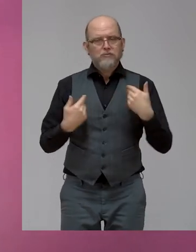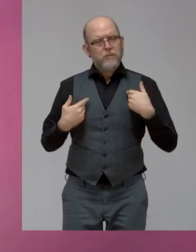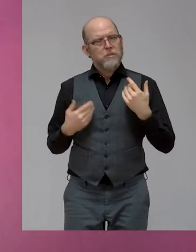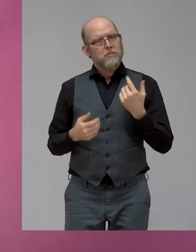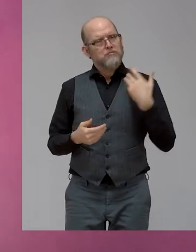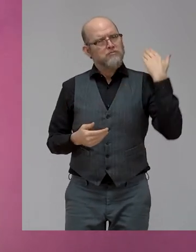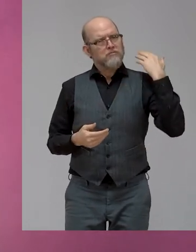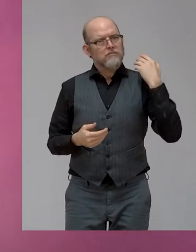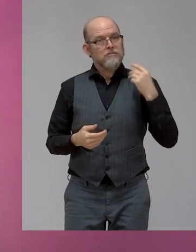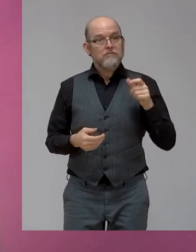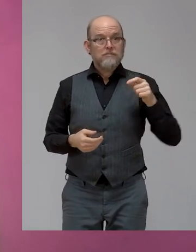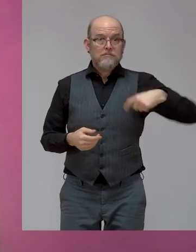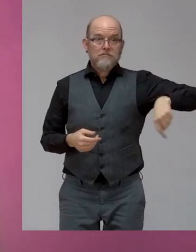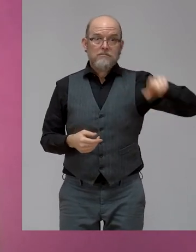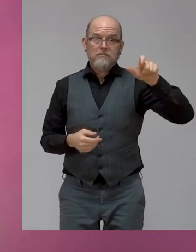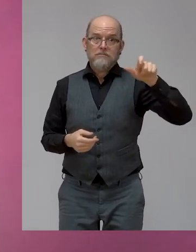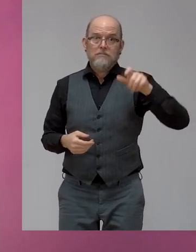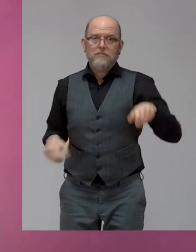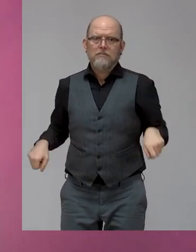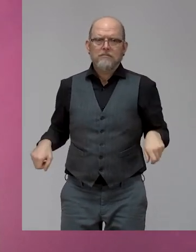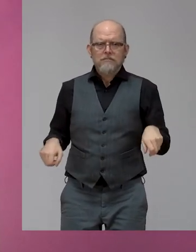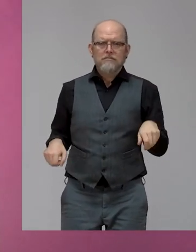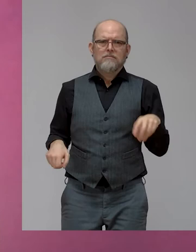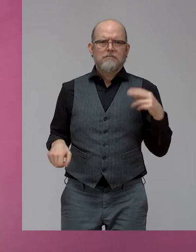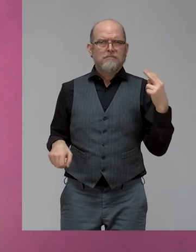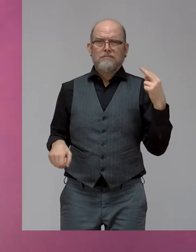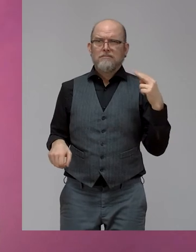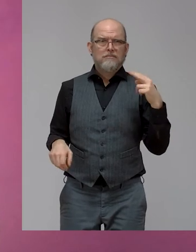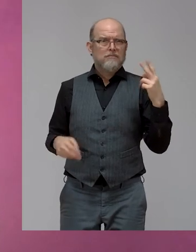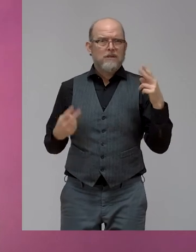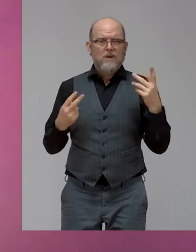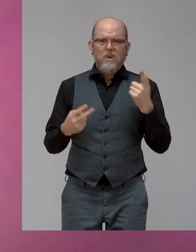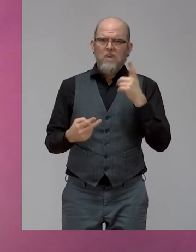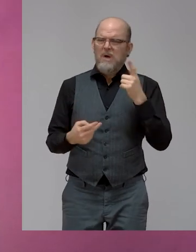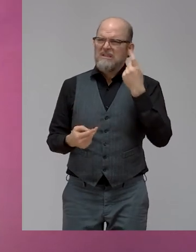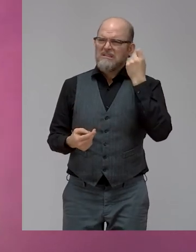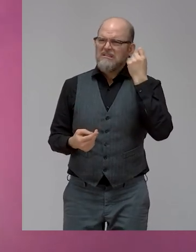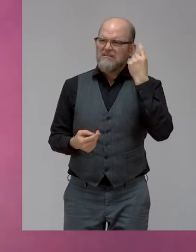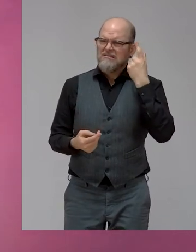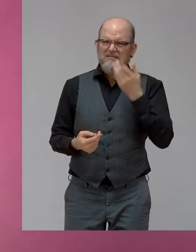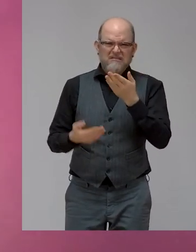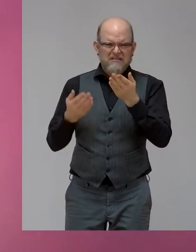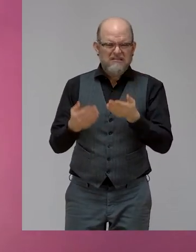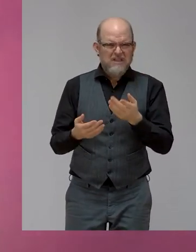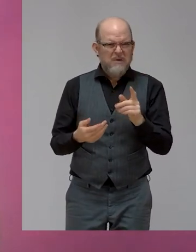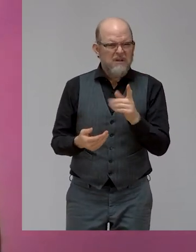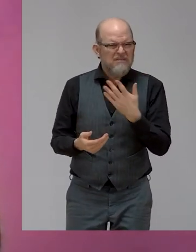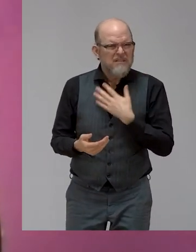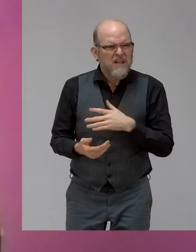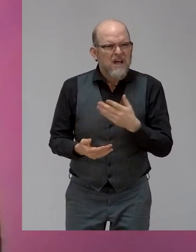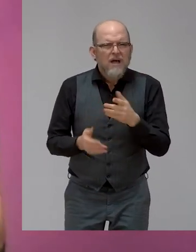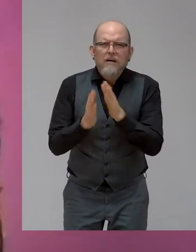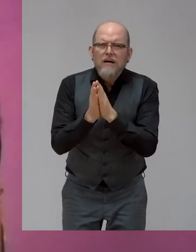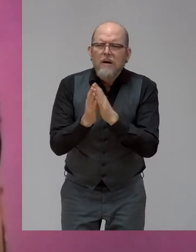what does that mean? I started talking to this guy, and what he turned around and said to me. I asked him what was important to him,